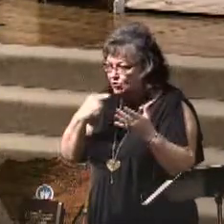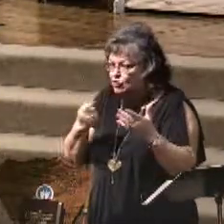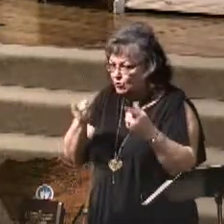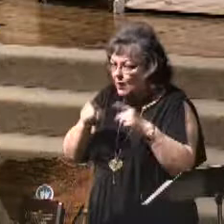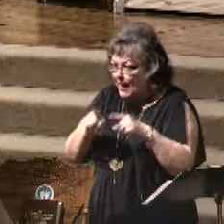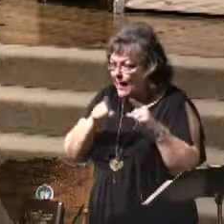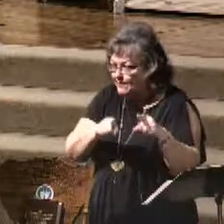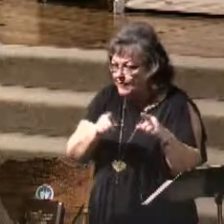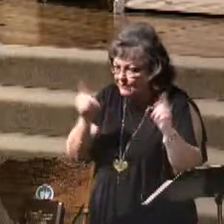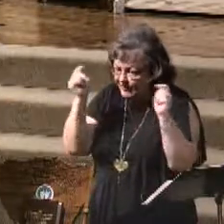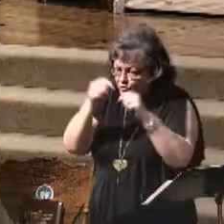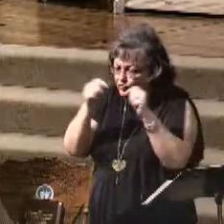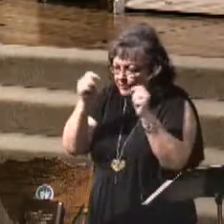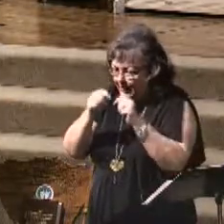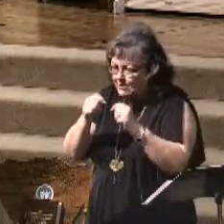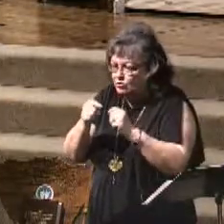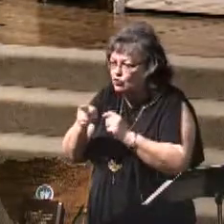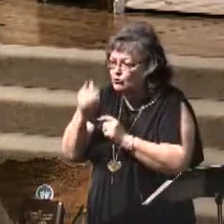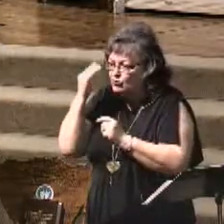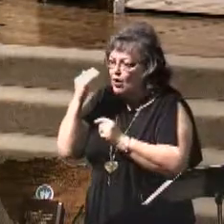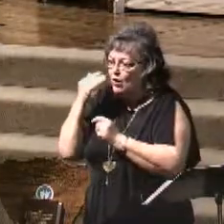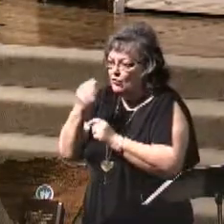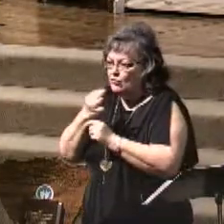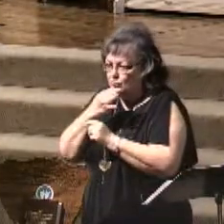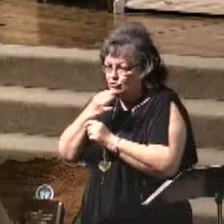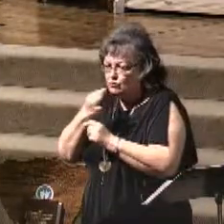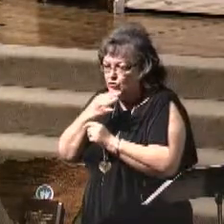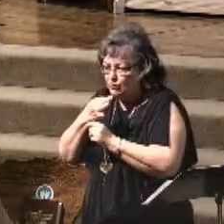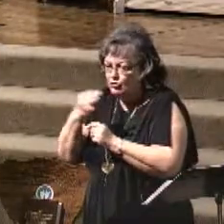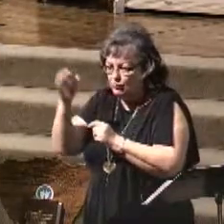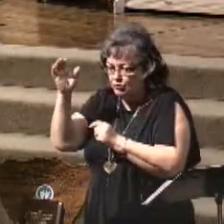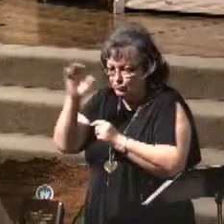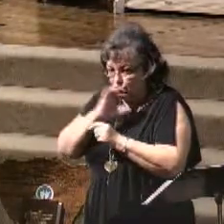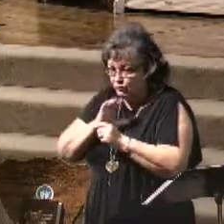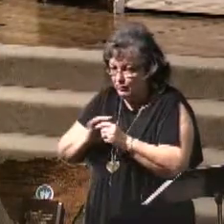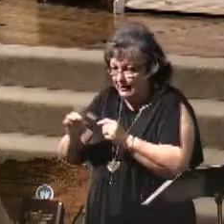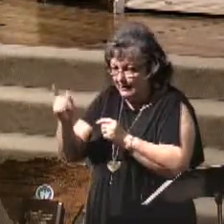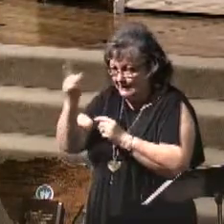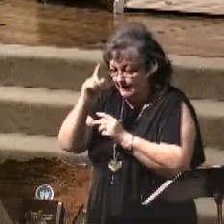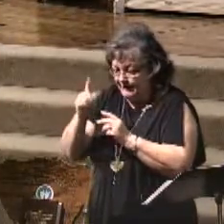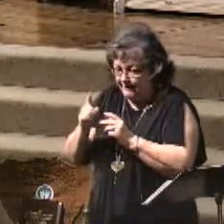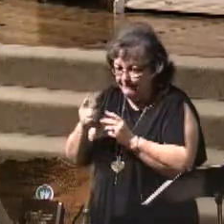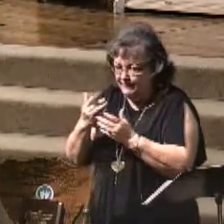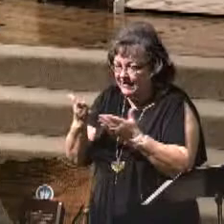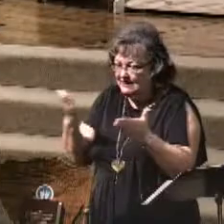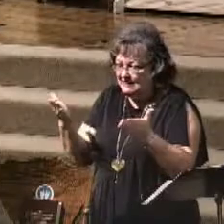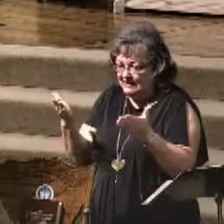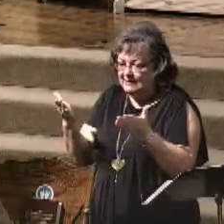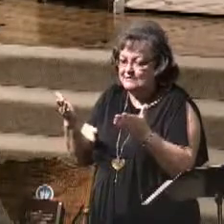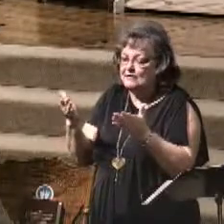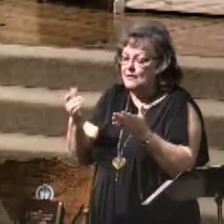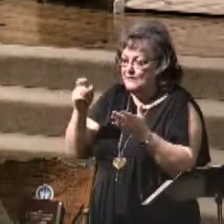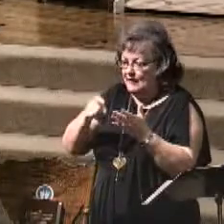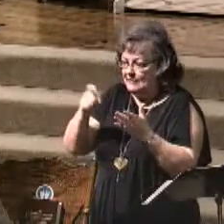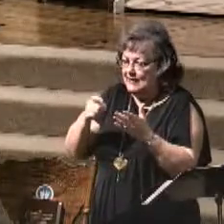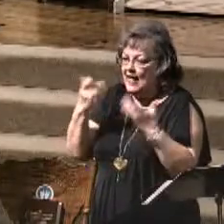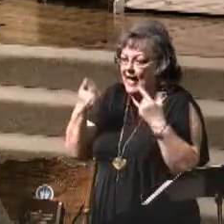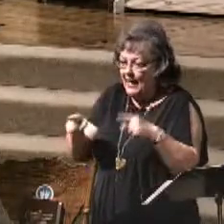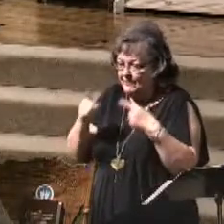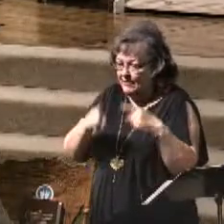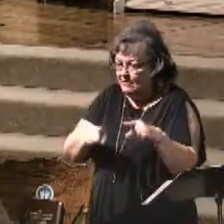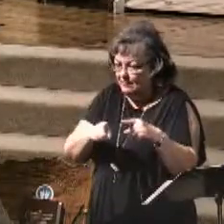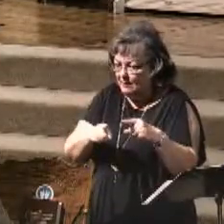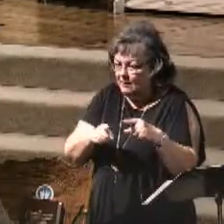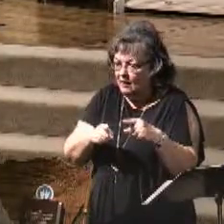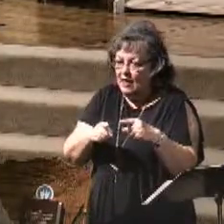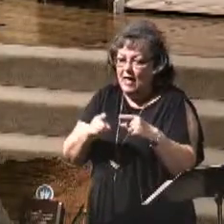doors. Verily I say unto you, this generation shall not pass till all these things be fulfilled. Heaven